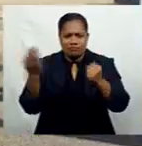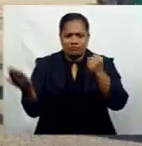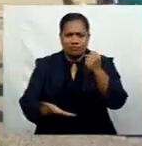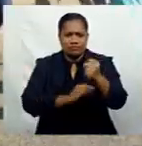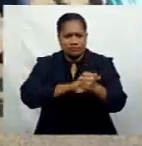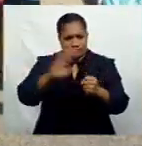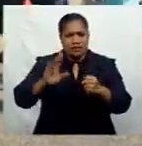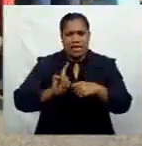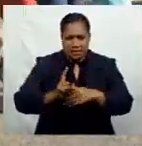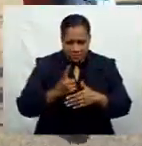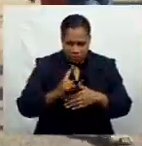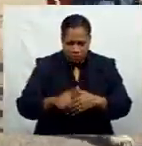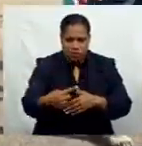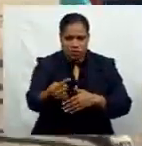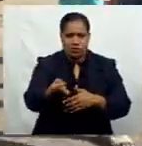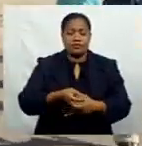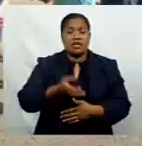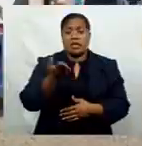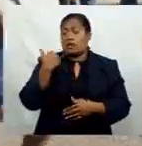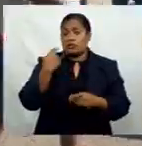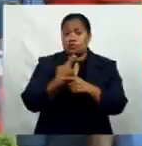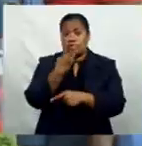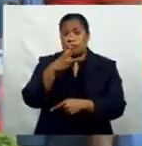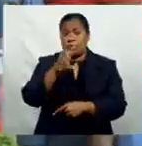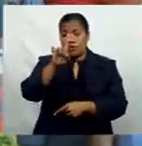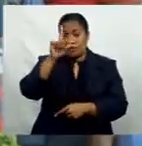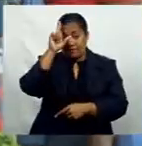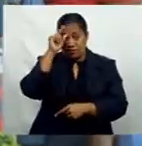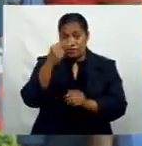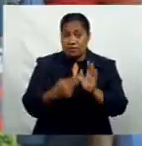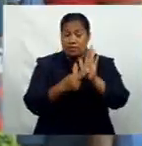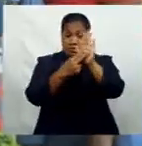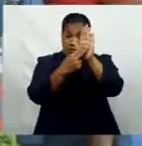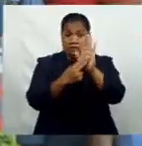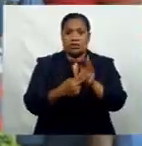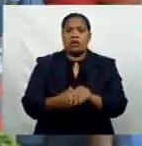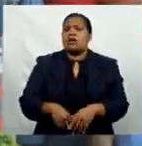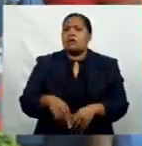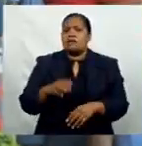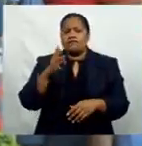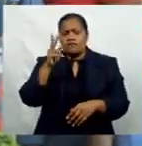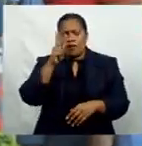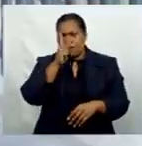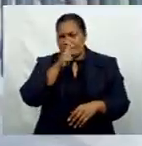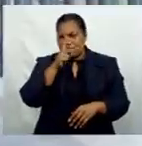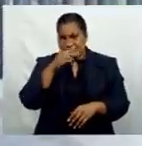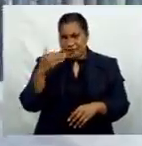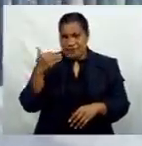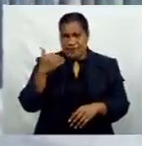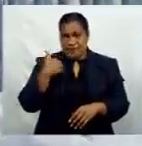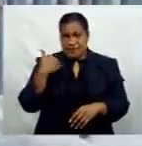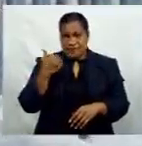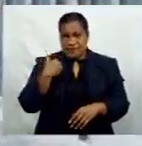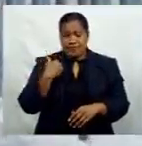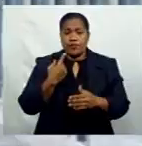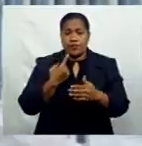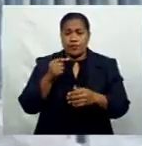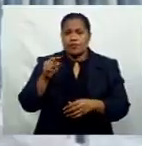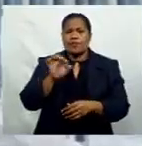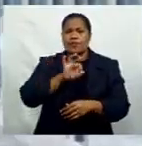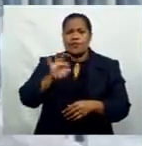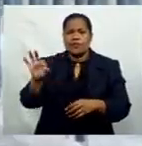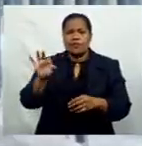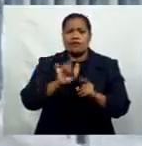on. Last week, 31 Fijians in the Northern Division were booked for public health infringements, mainly for failure to wearing a